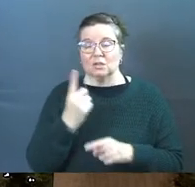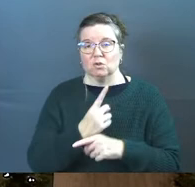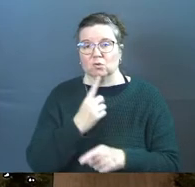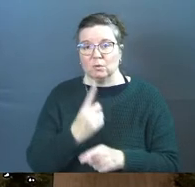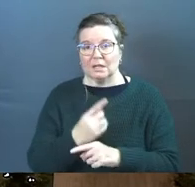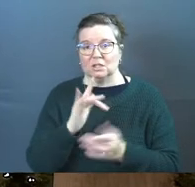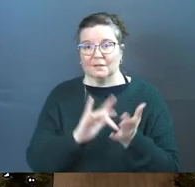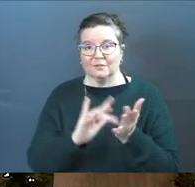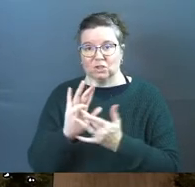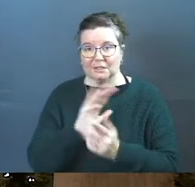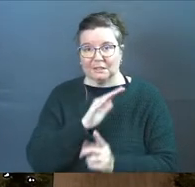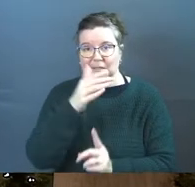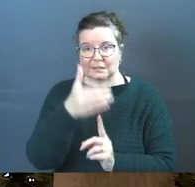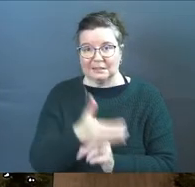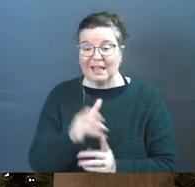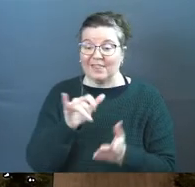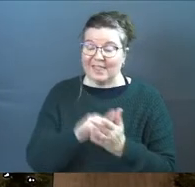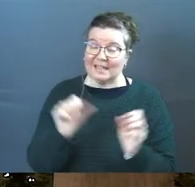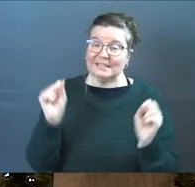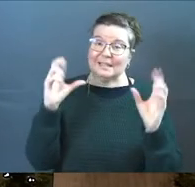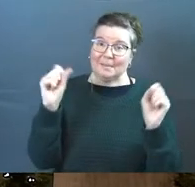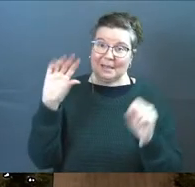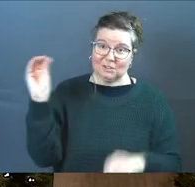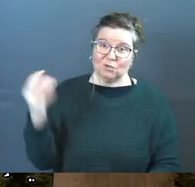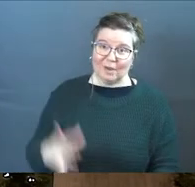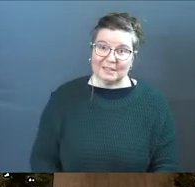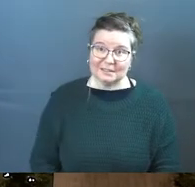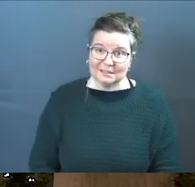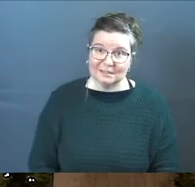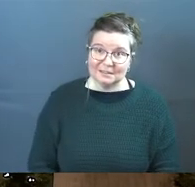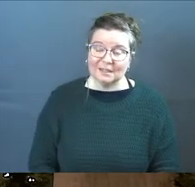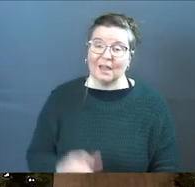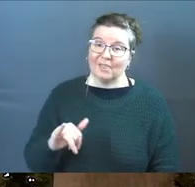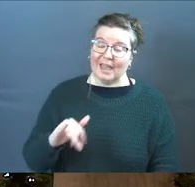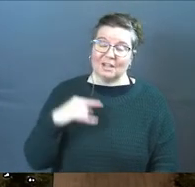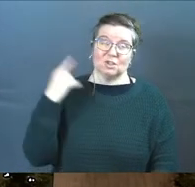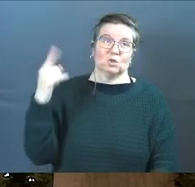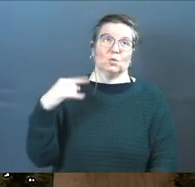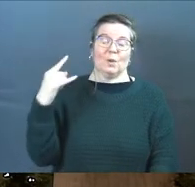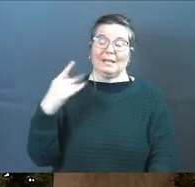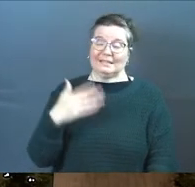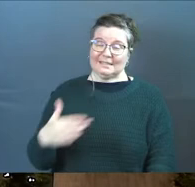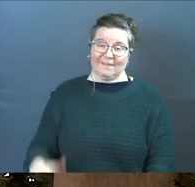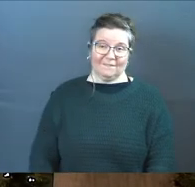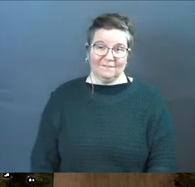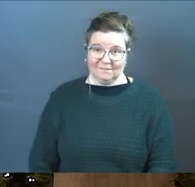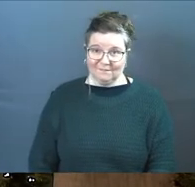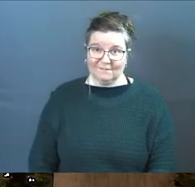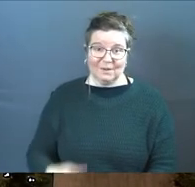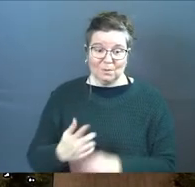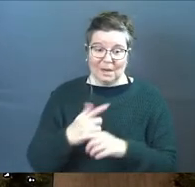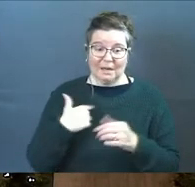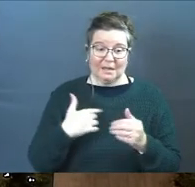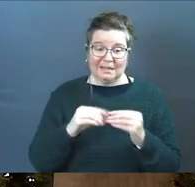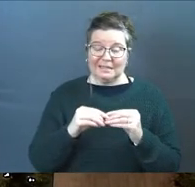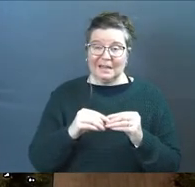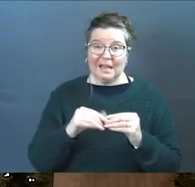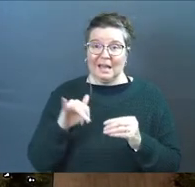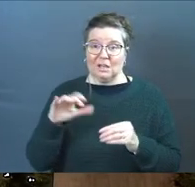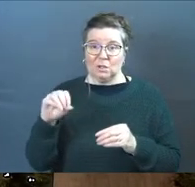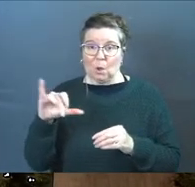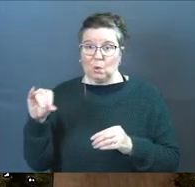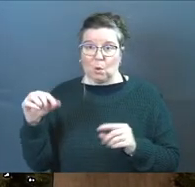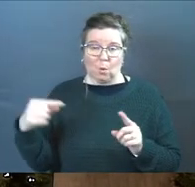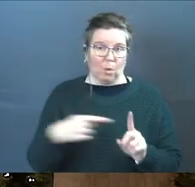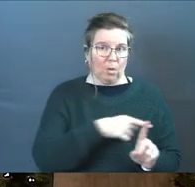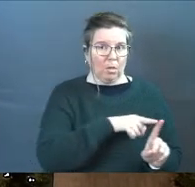the righteousness of Jesus that's amazing grace that's crazy stuff right it's no more yo-yo stuff